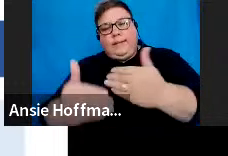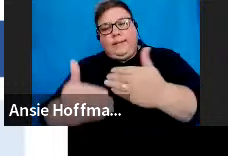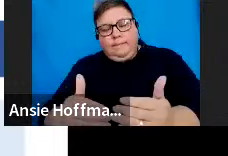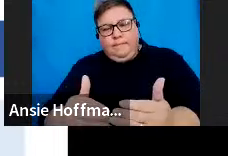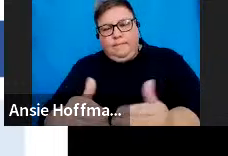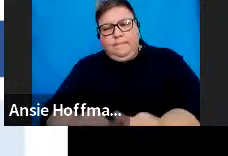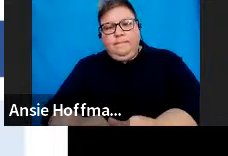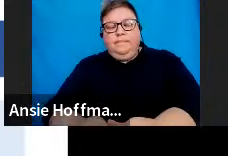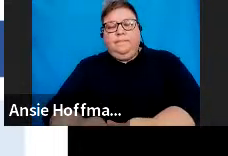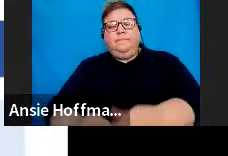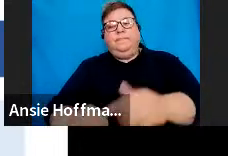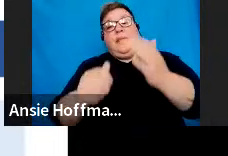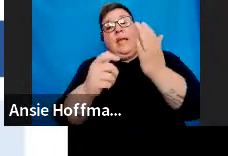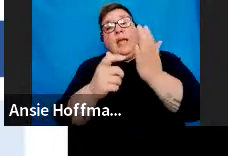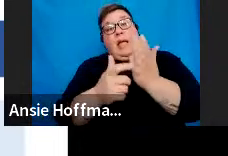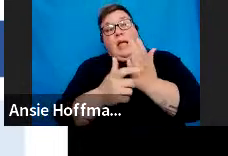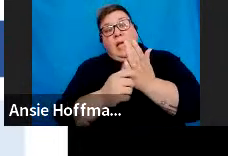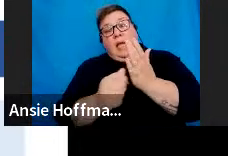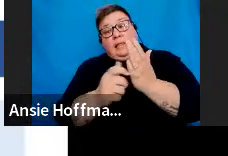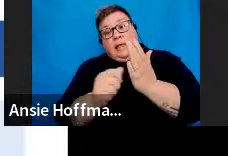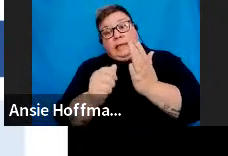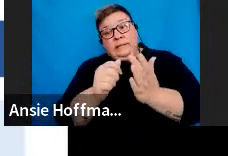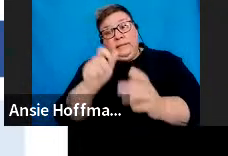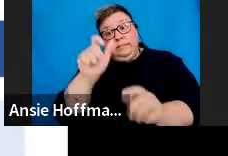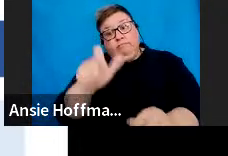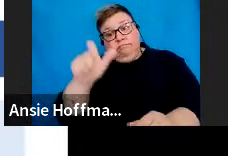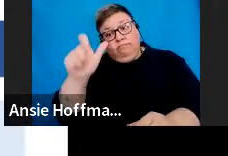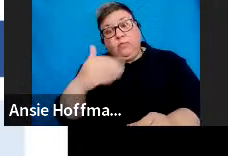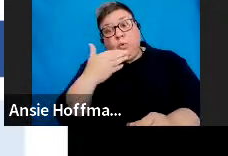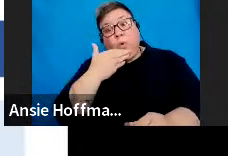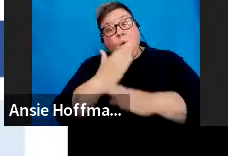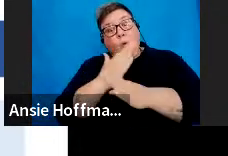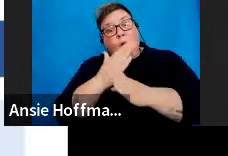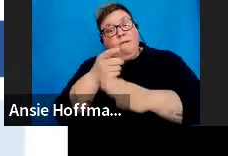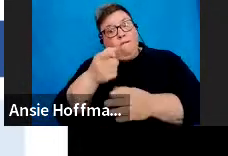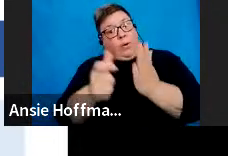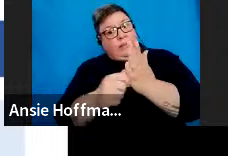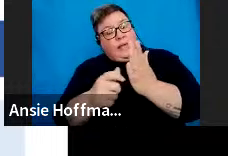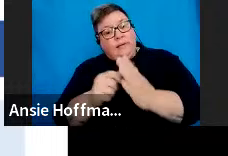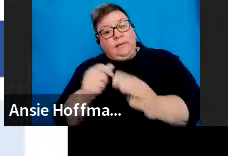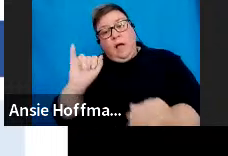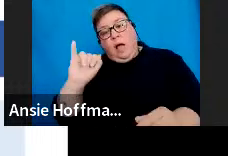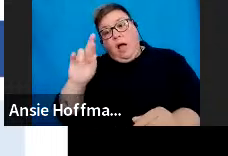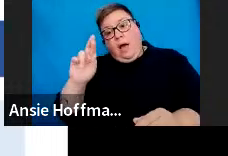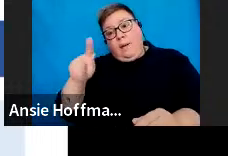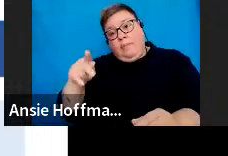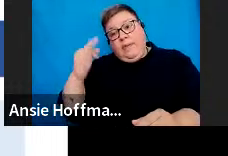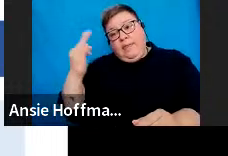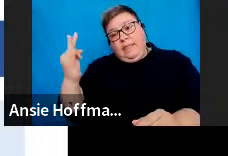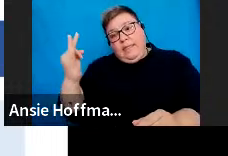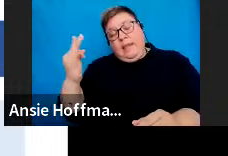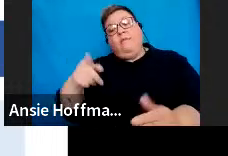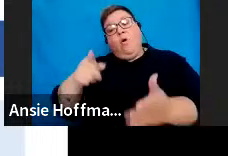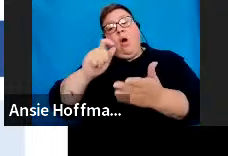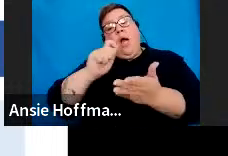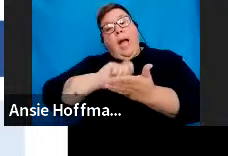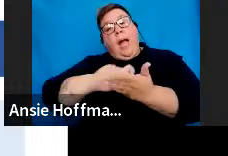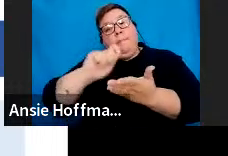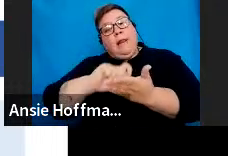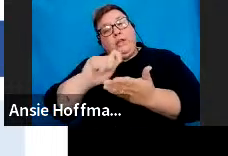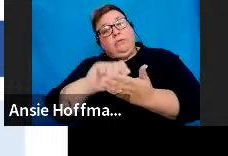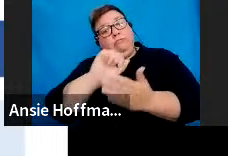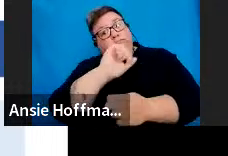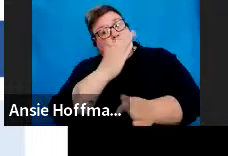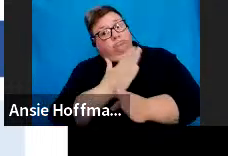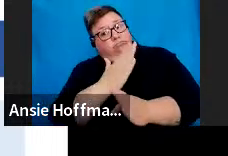practitioners e-filing portfolio. The following IRP3 employer application forms will be available. As we